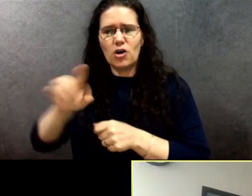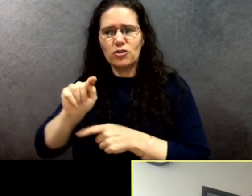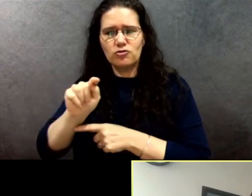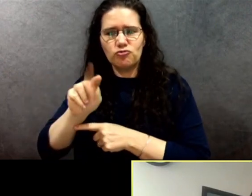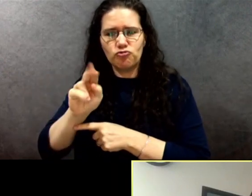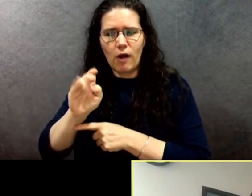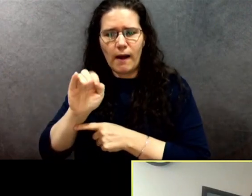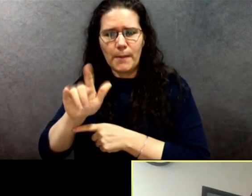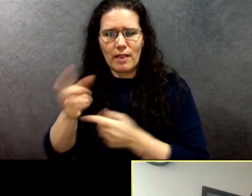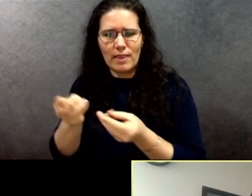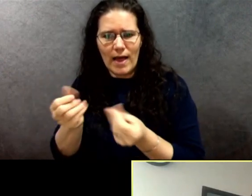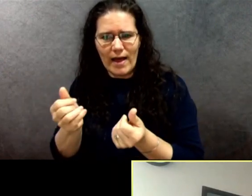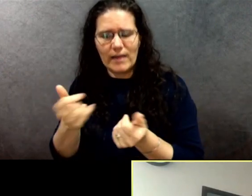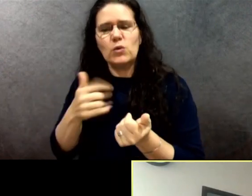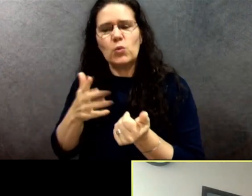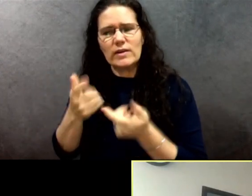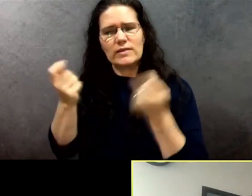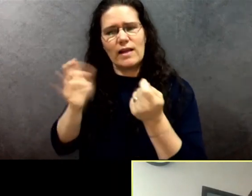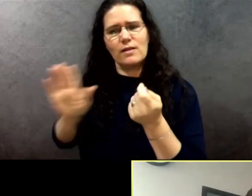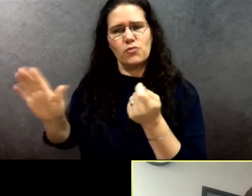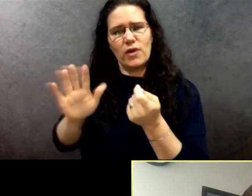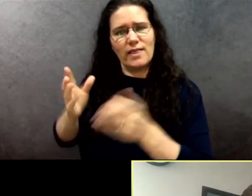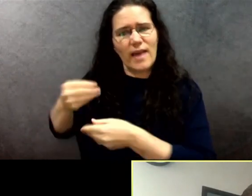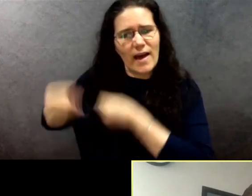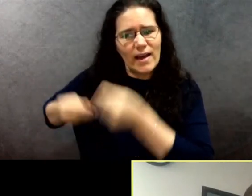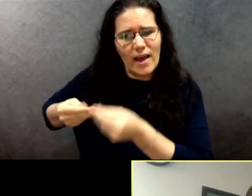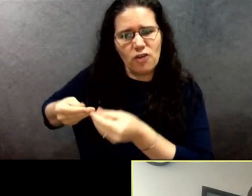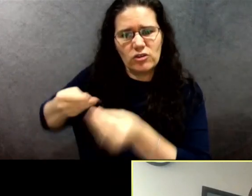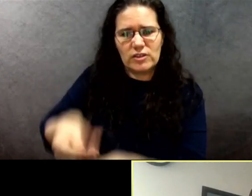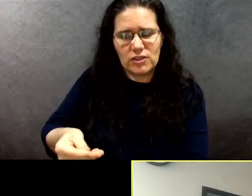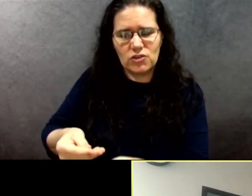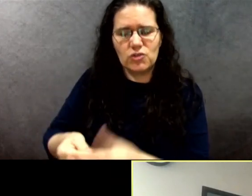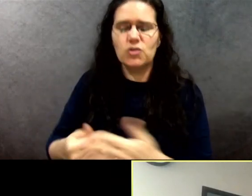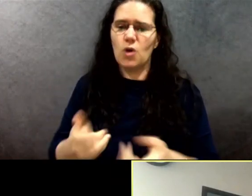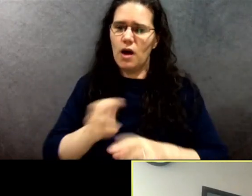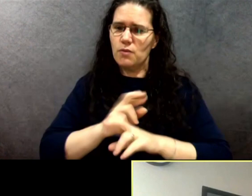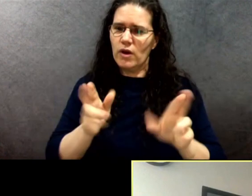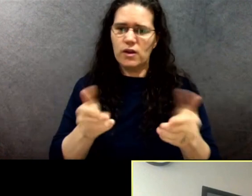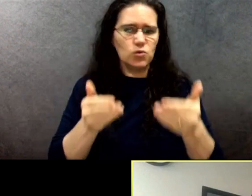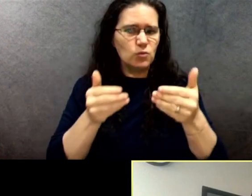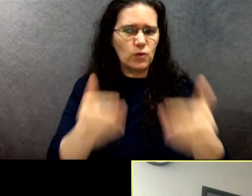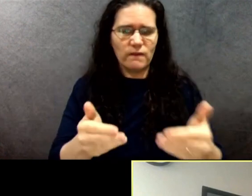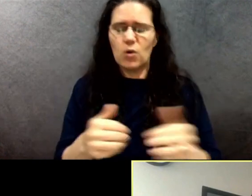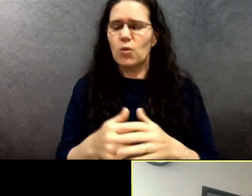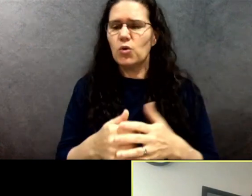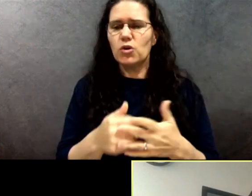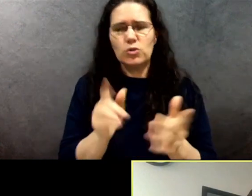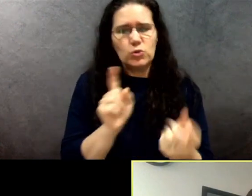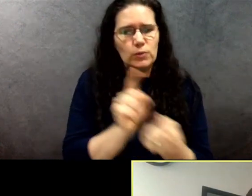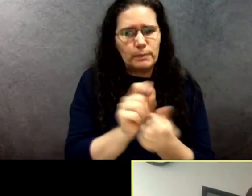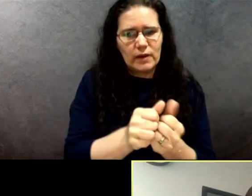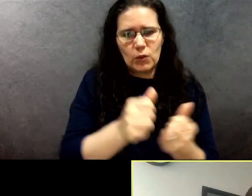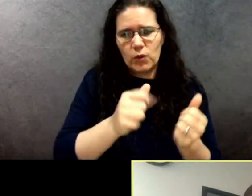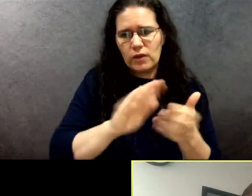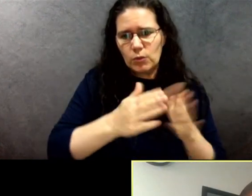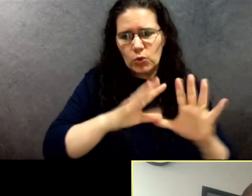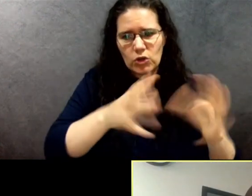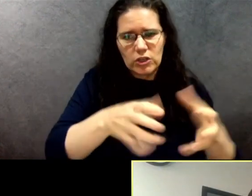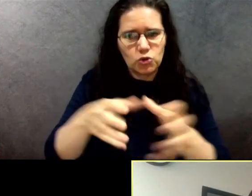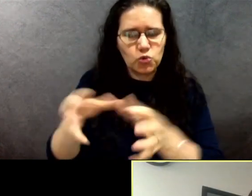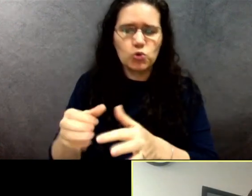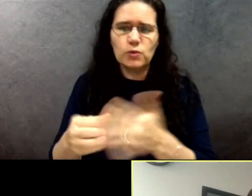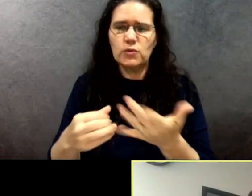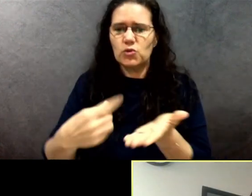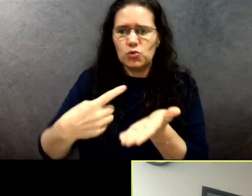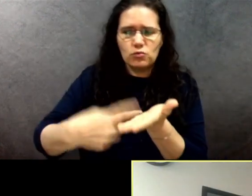and moving forward in the right direction. I'm committed to meeting with community groups and contributing on matters pertaining to